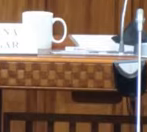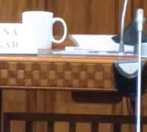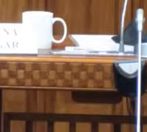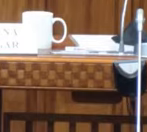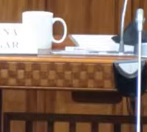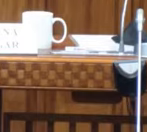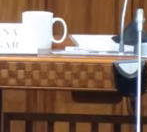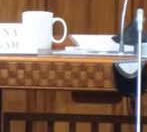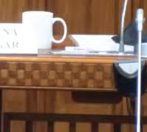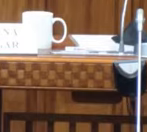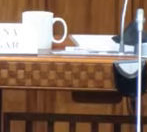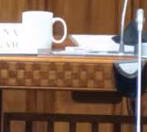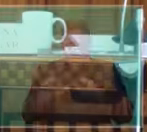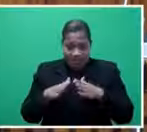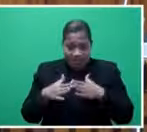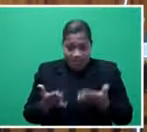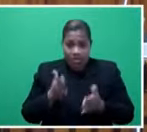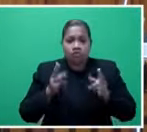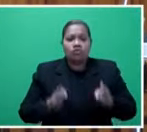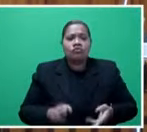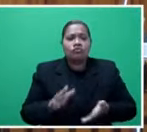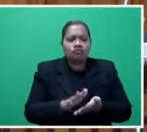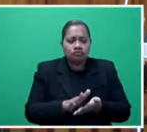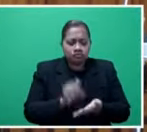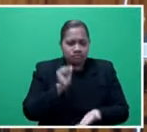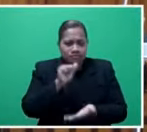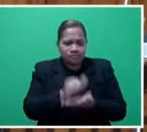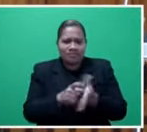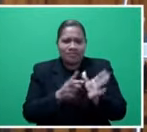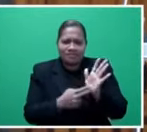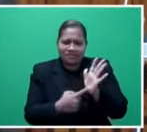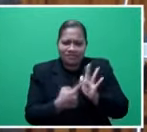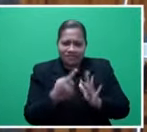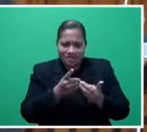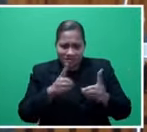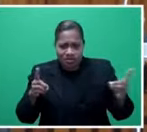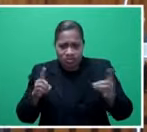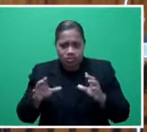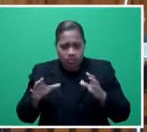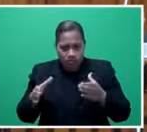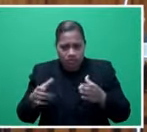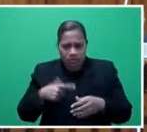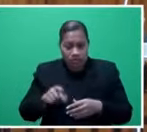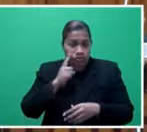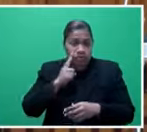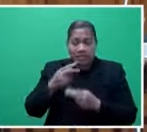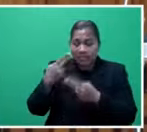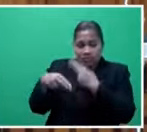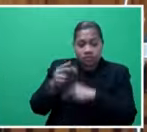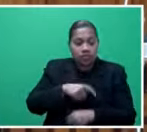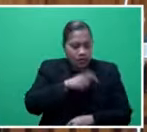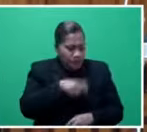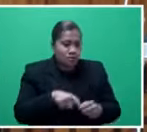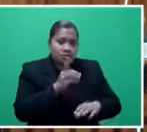Human Rights and Anti-Discrimination Commission, precisely for these reasons, because we've seen tremendously throughout our history, persons with disabilities